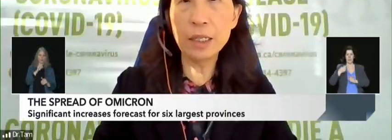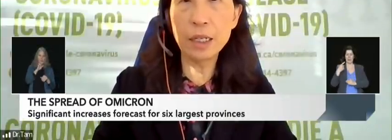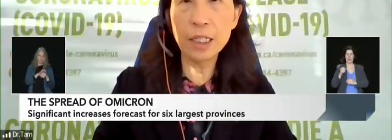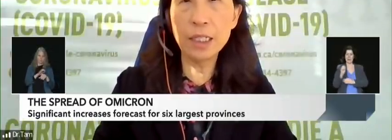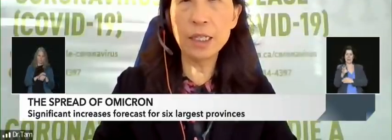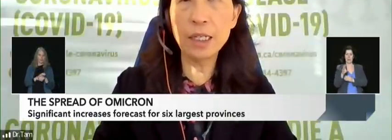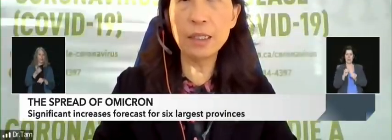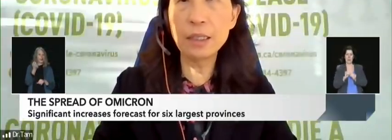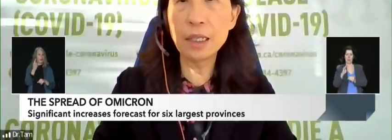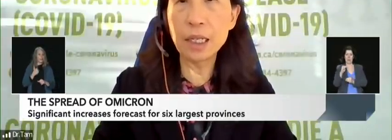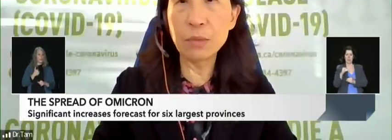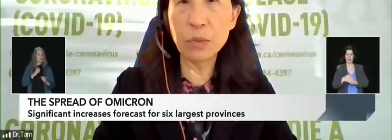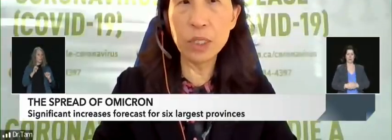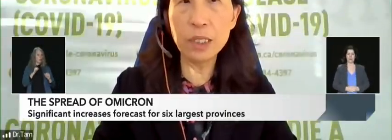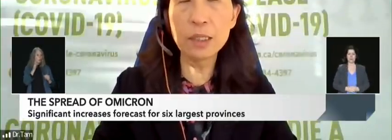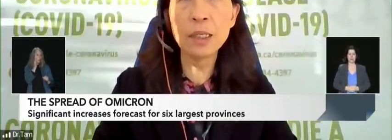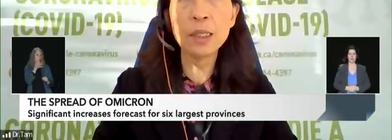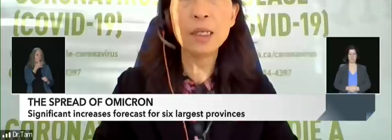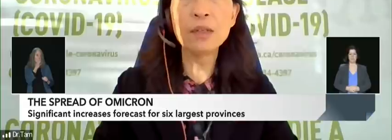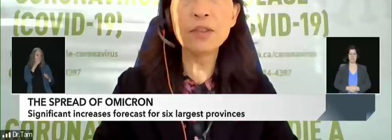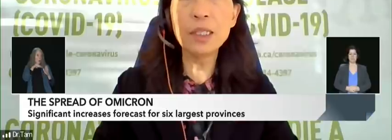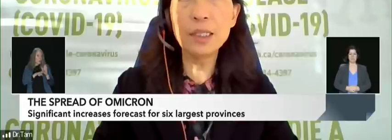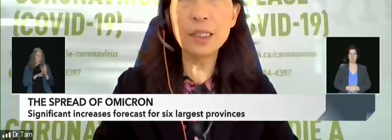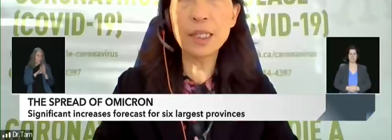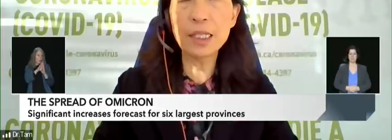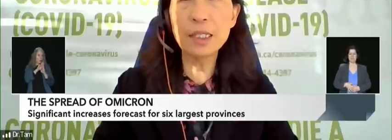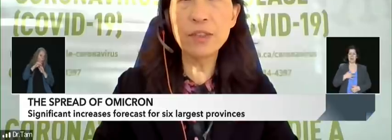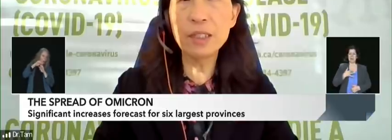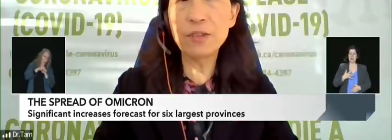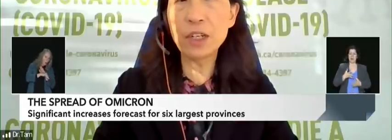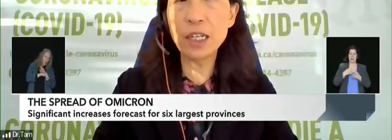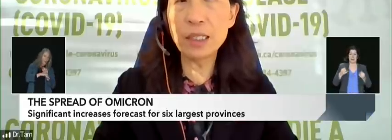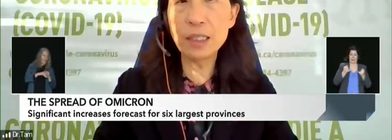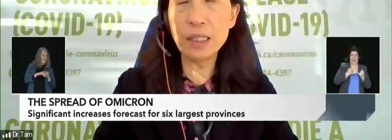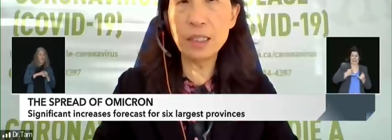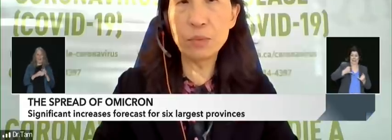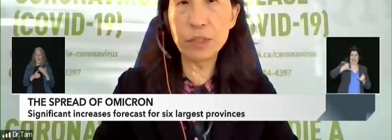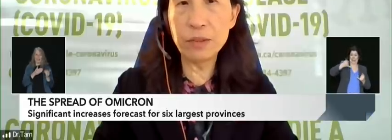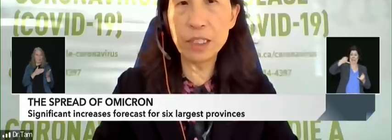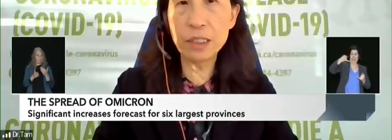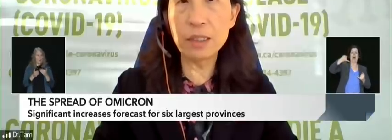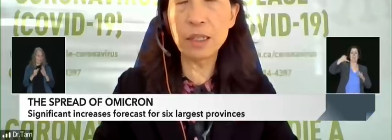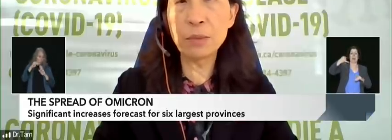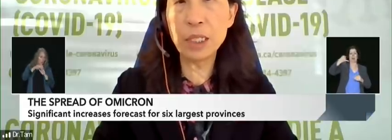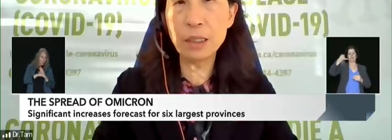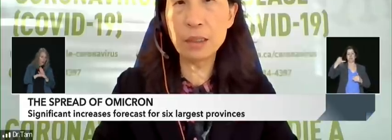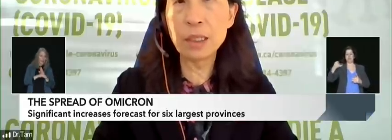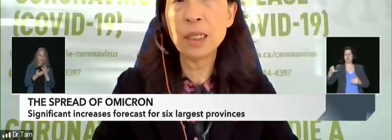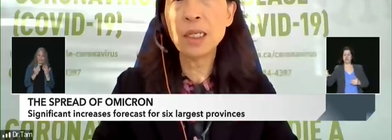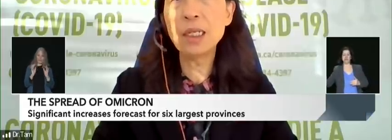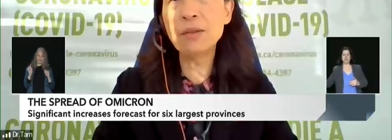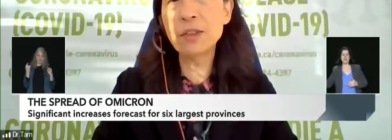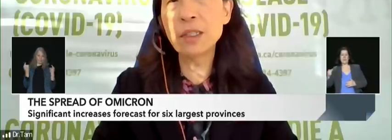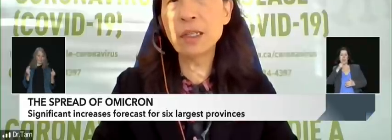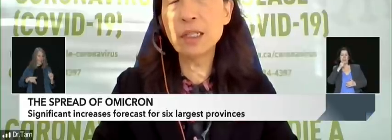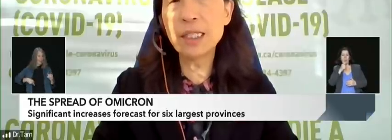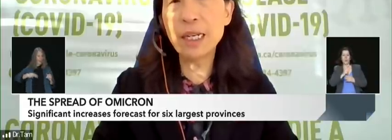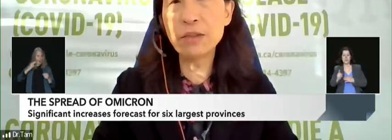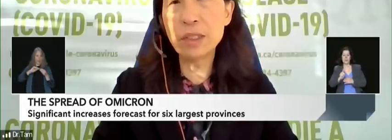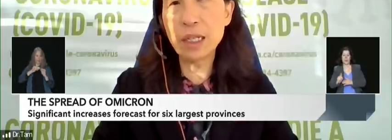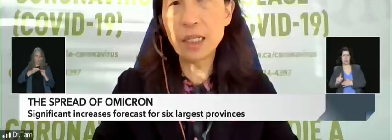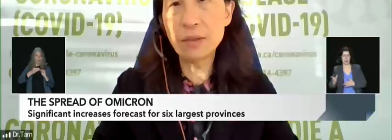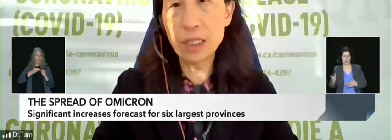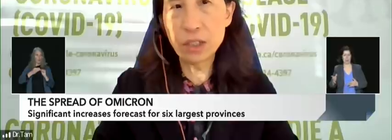peak and decline in cases in the coming weeks, given disease activity far exceeds previous peaks, even